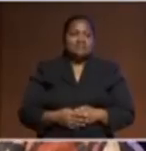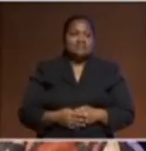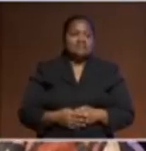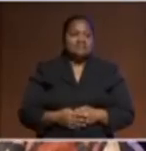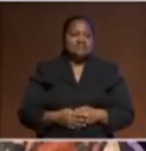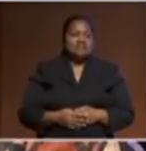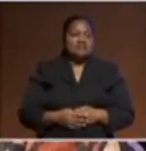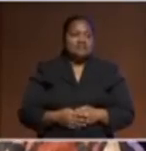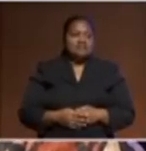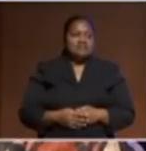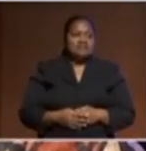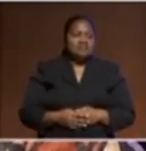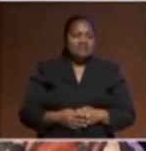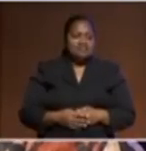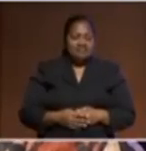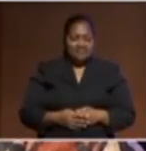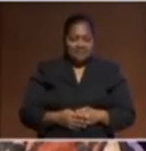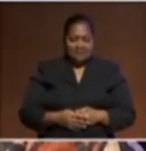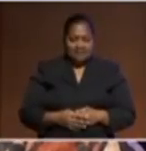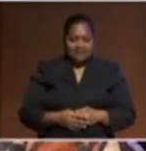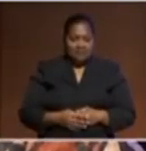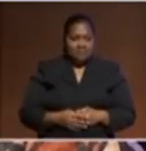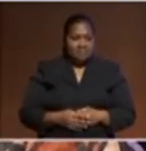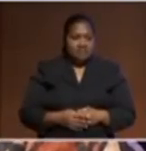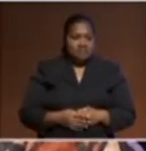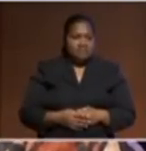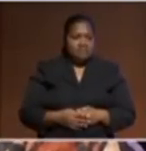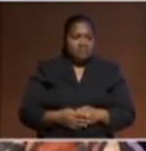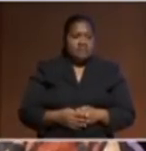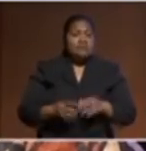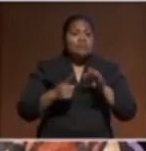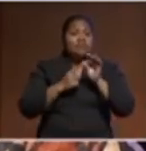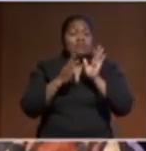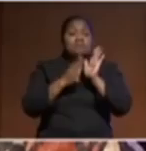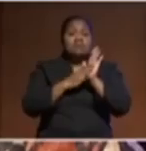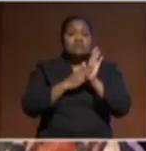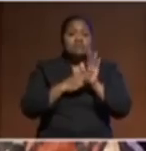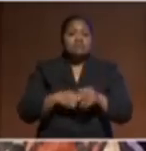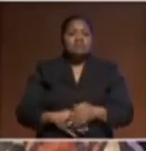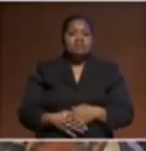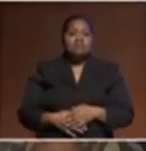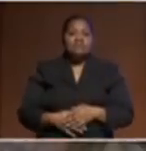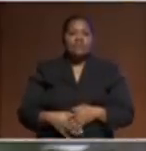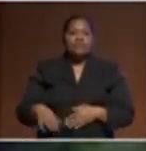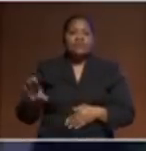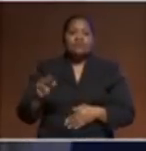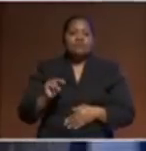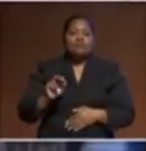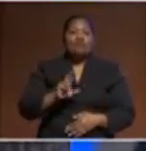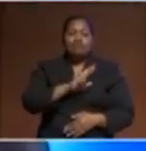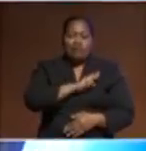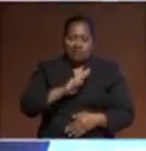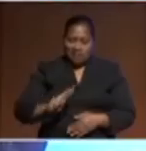The Prime Minister comes from the long lineage of the royalty and the nobility of Samoa.